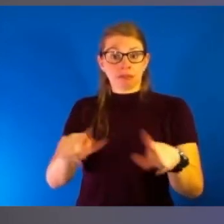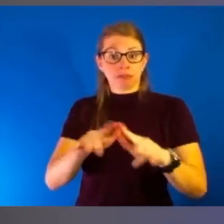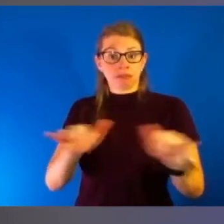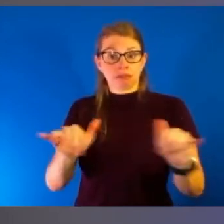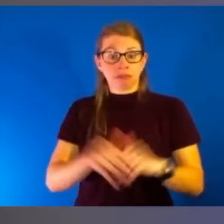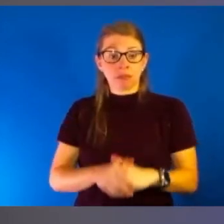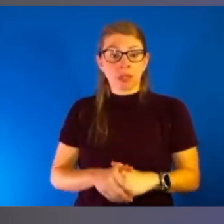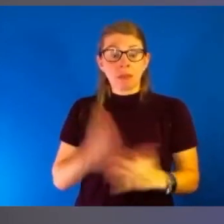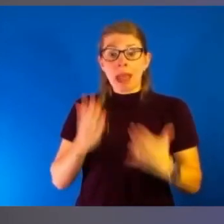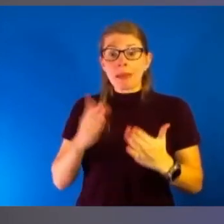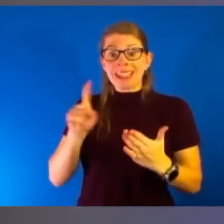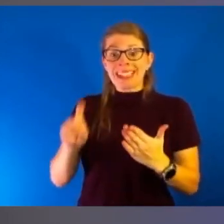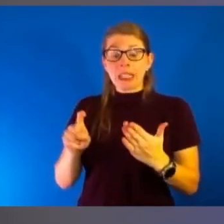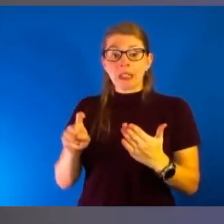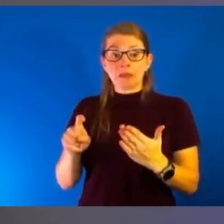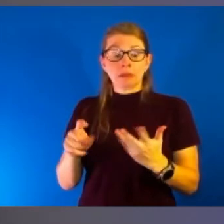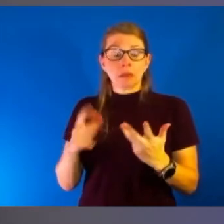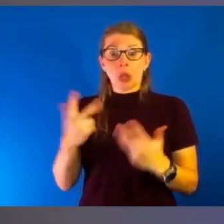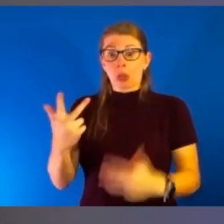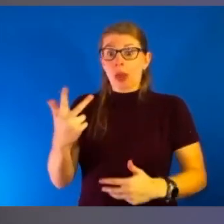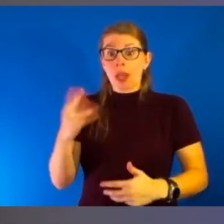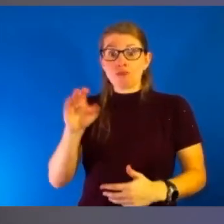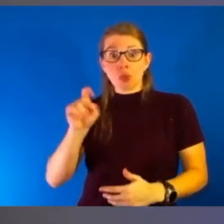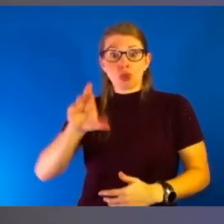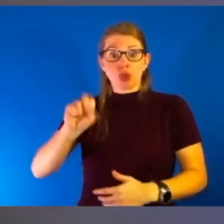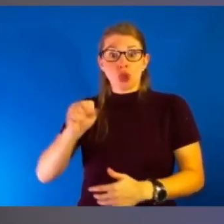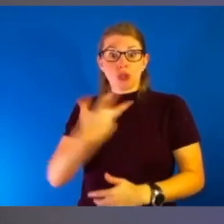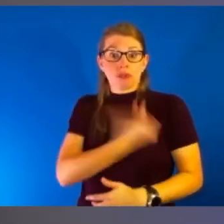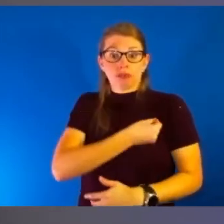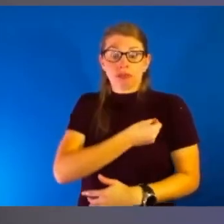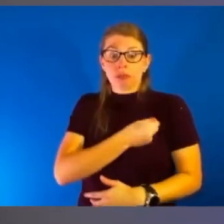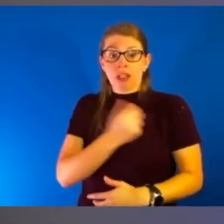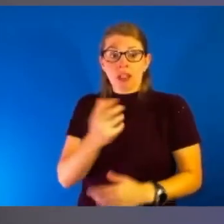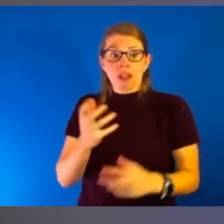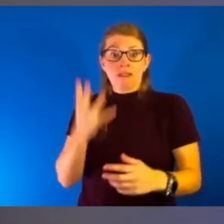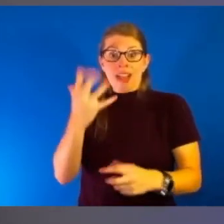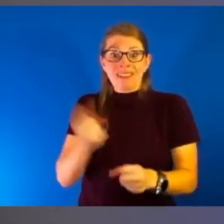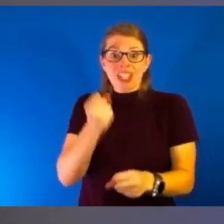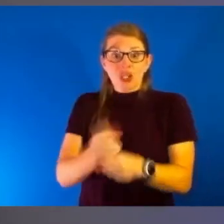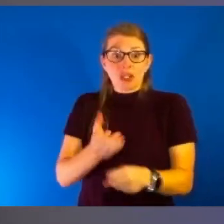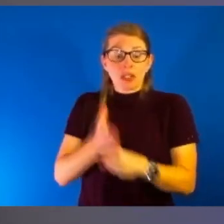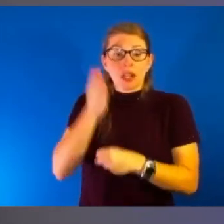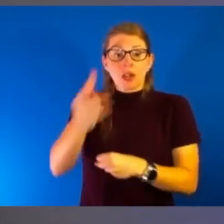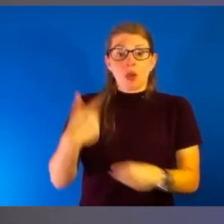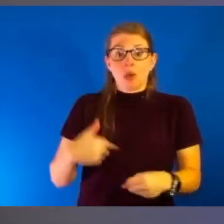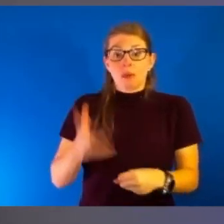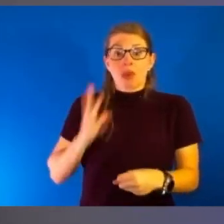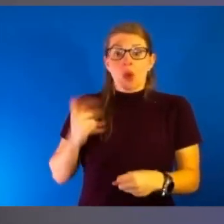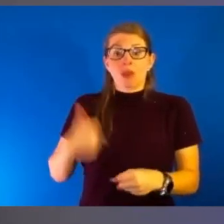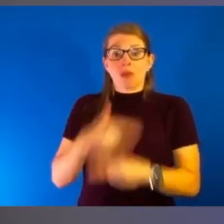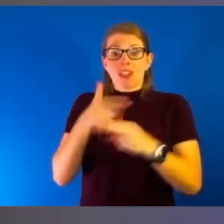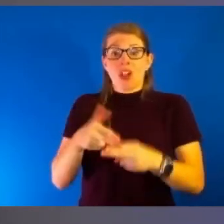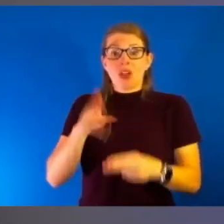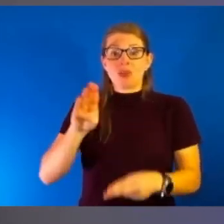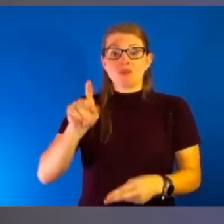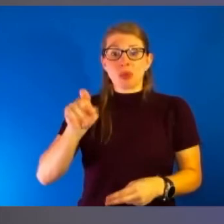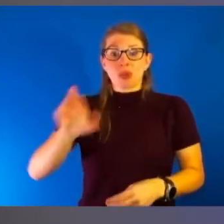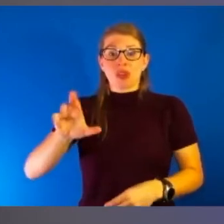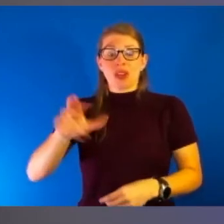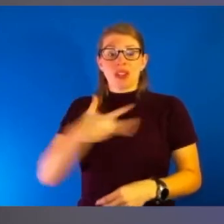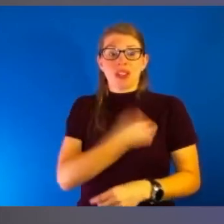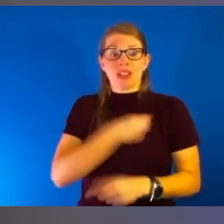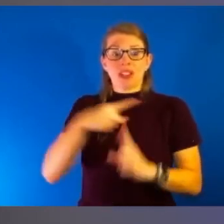be interesting to see what the data show. And, you know, we we used to call the booster shot was actually a tdap.